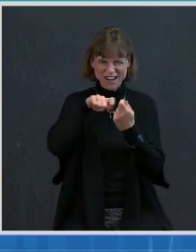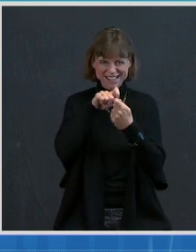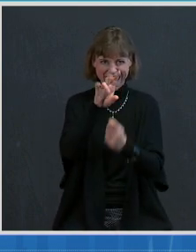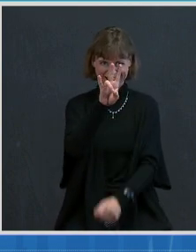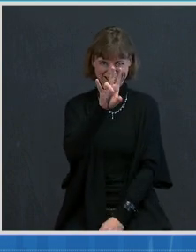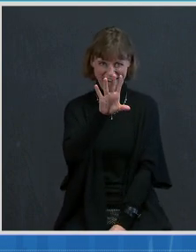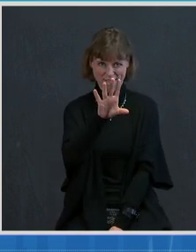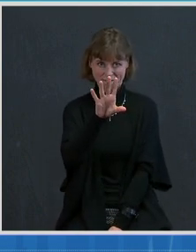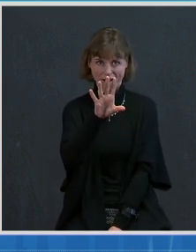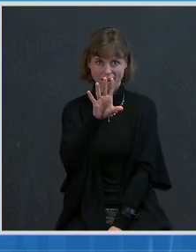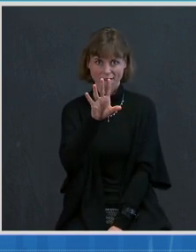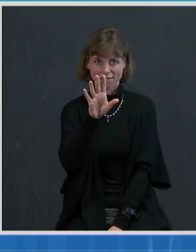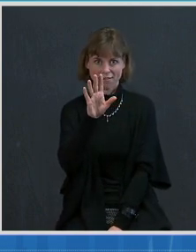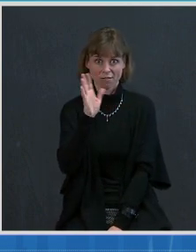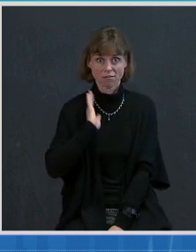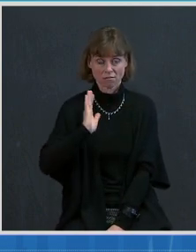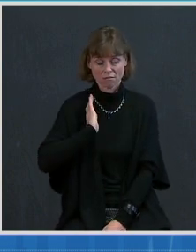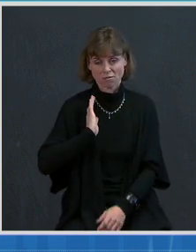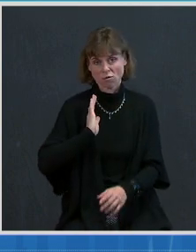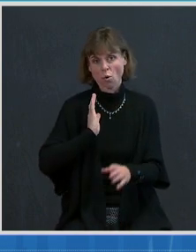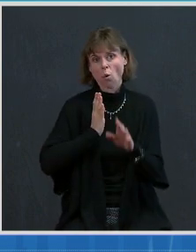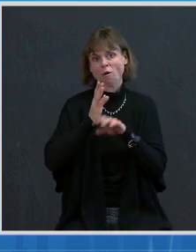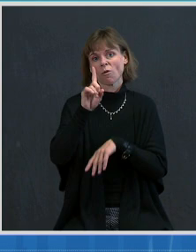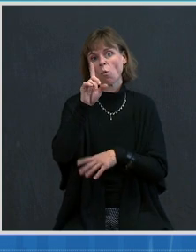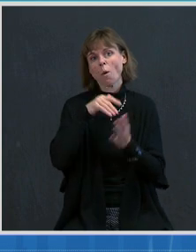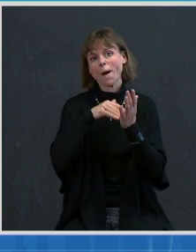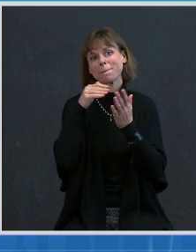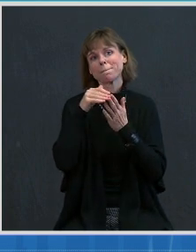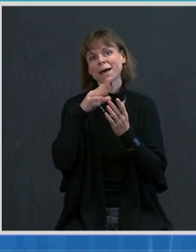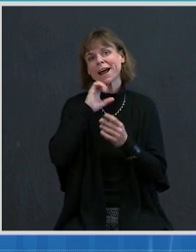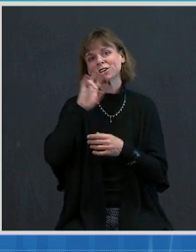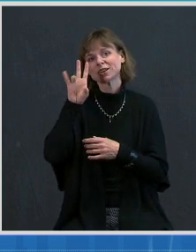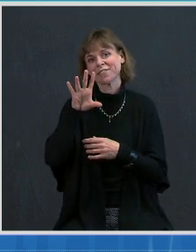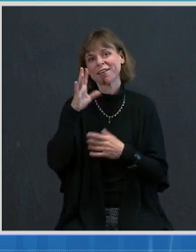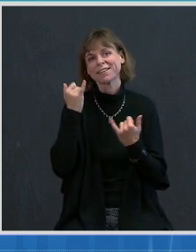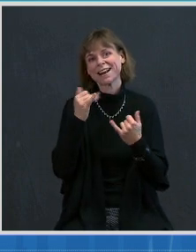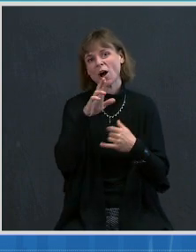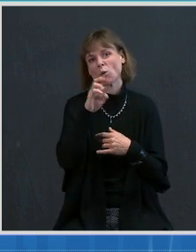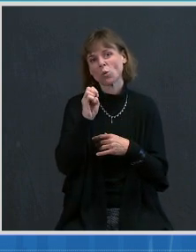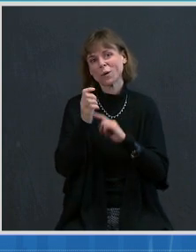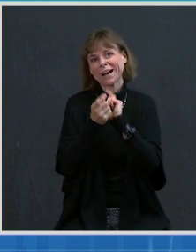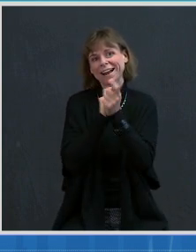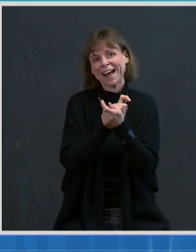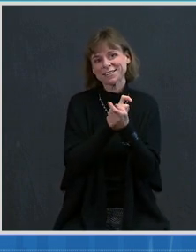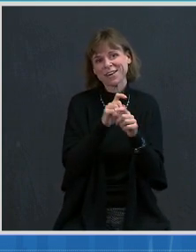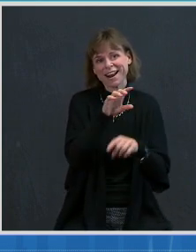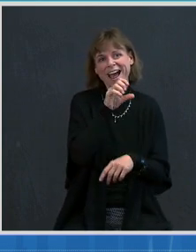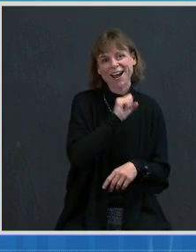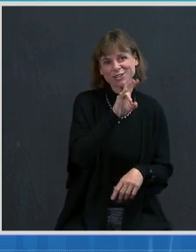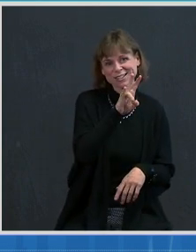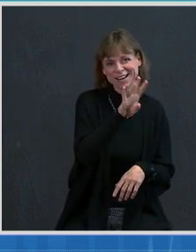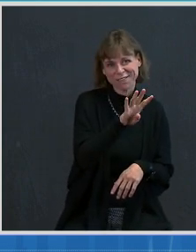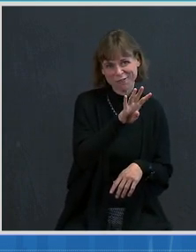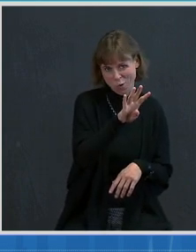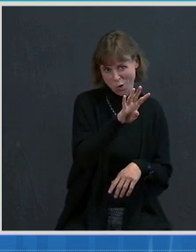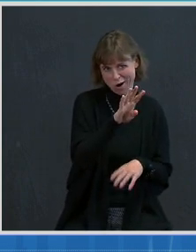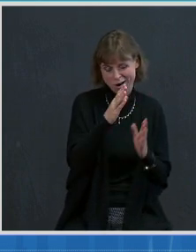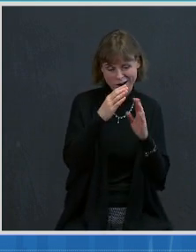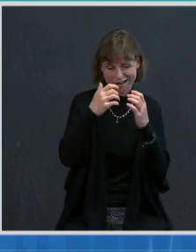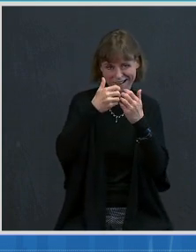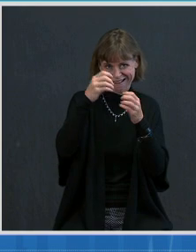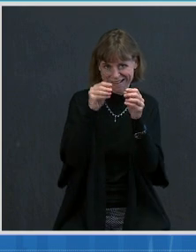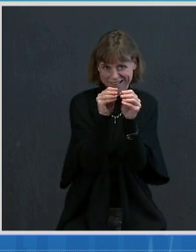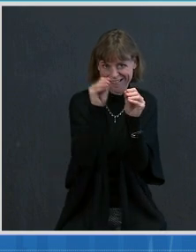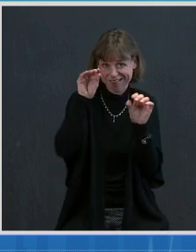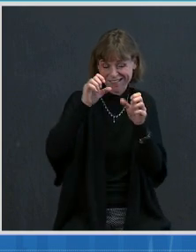individuals previously classified as 75 were reclassified as age 74. This should not be concerning as we're vaccinating exactly